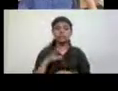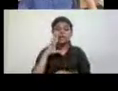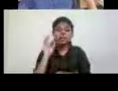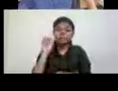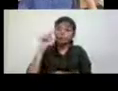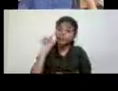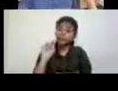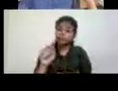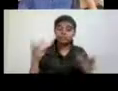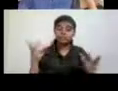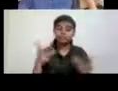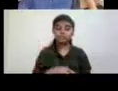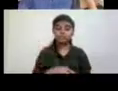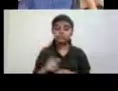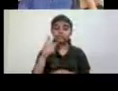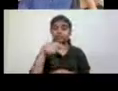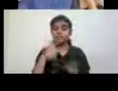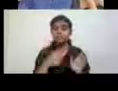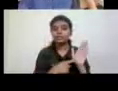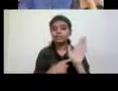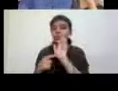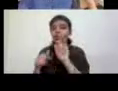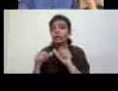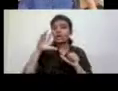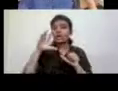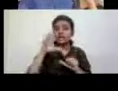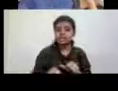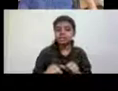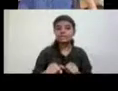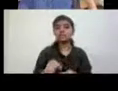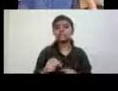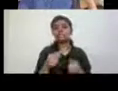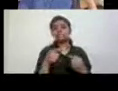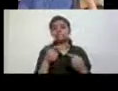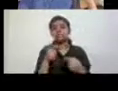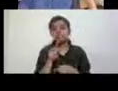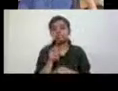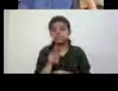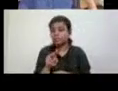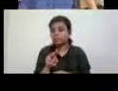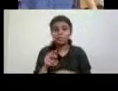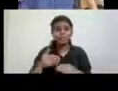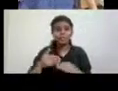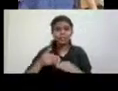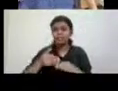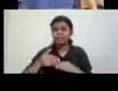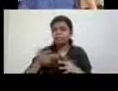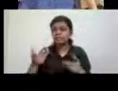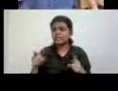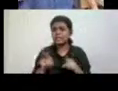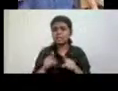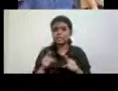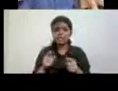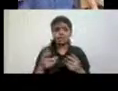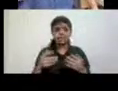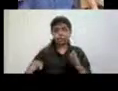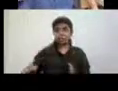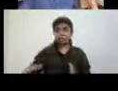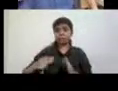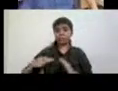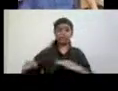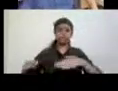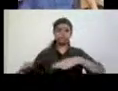to show that accessibility is actually something that goes way beyond simply having ramps and,